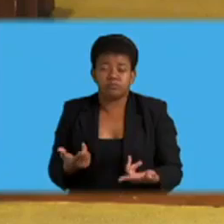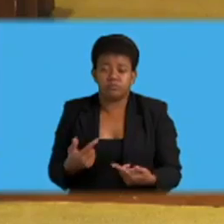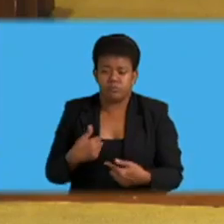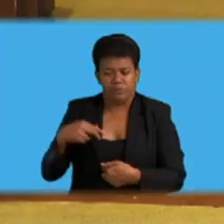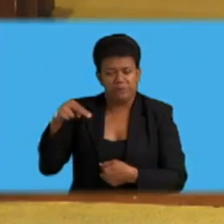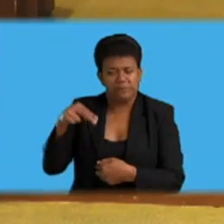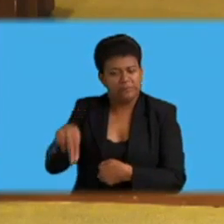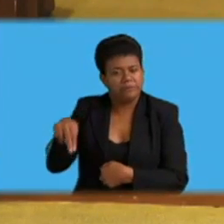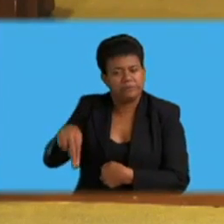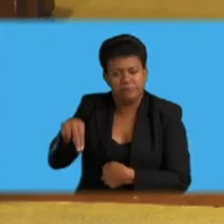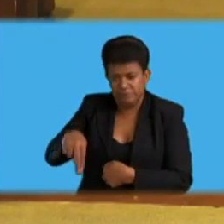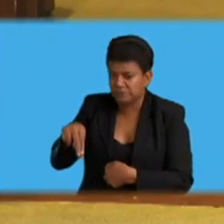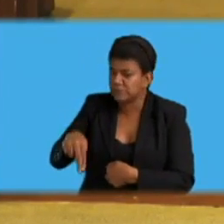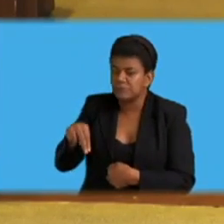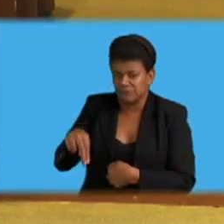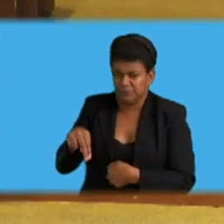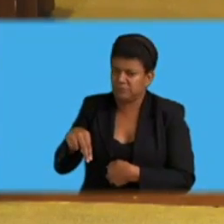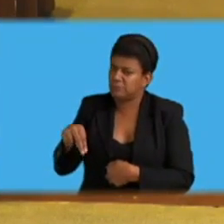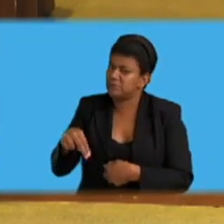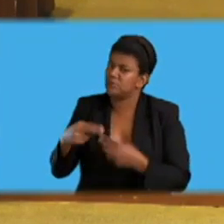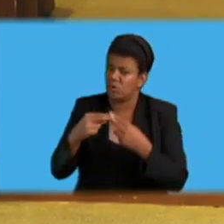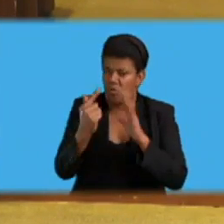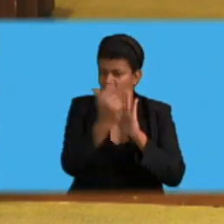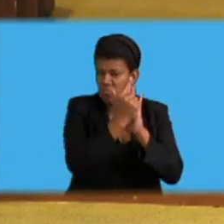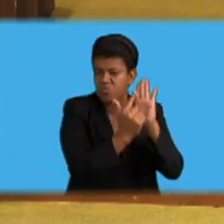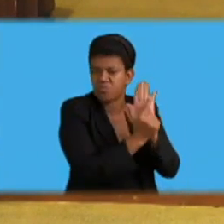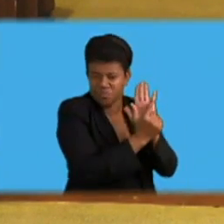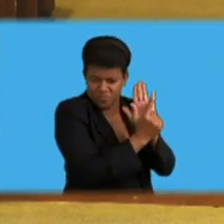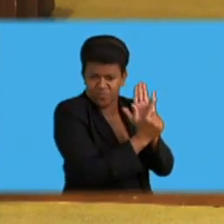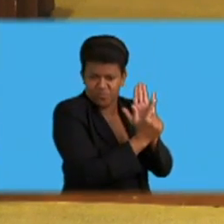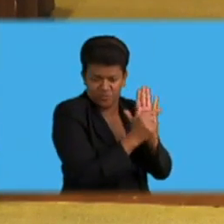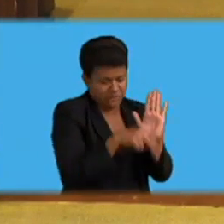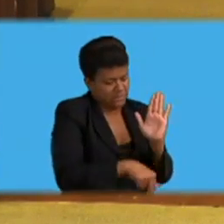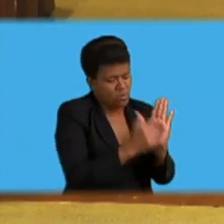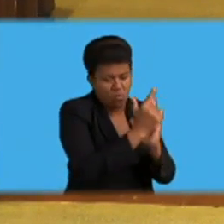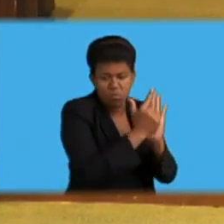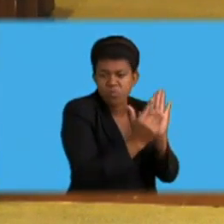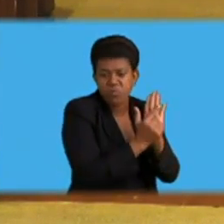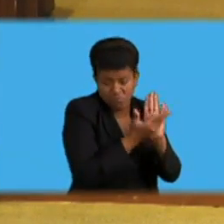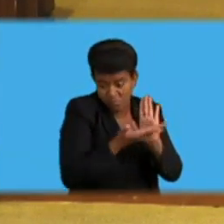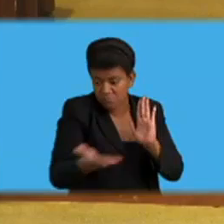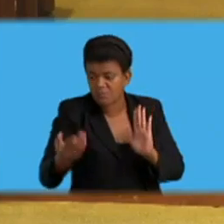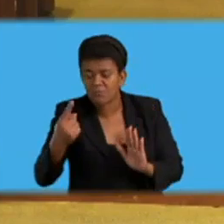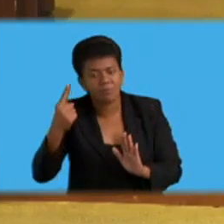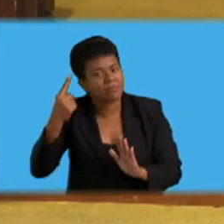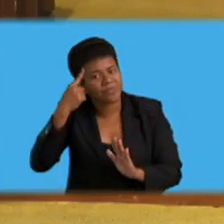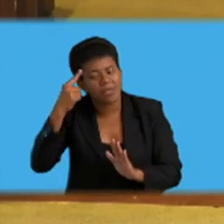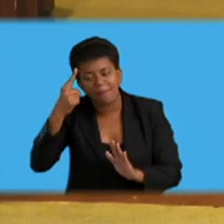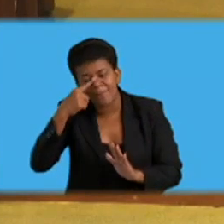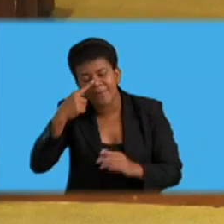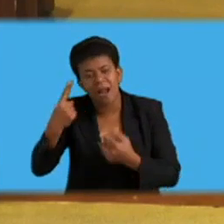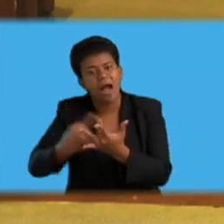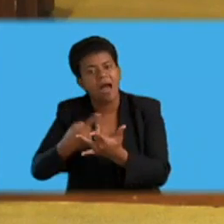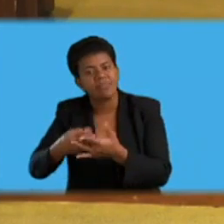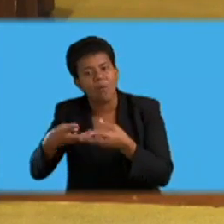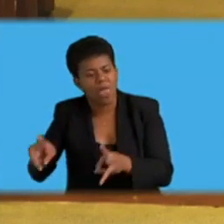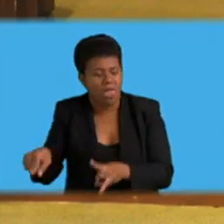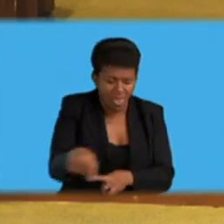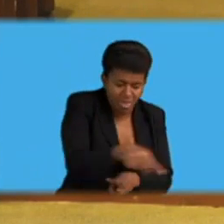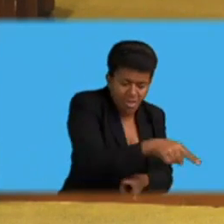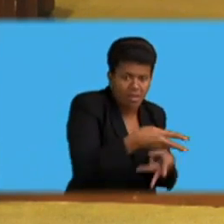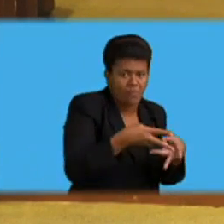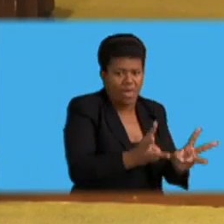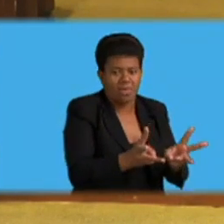with the law, we need to look at other innovative and perhaps more non-traditional approaches to